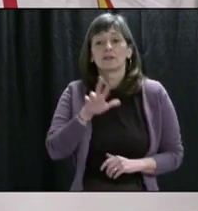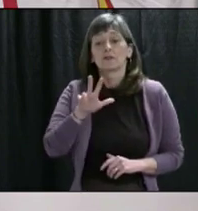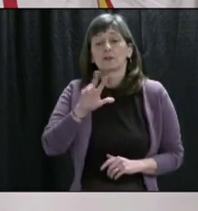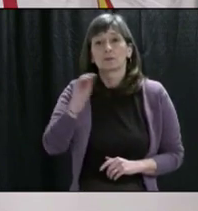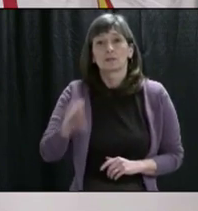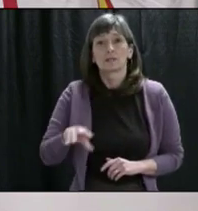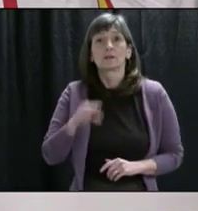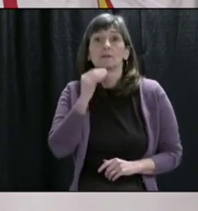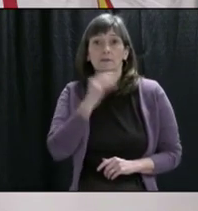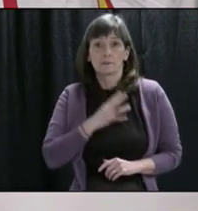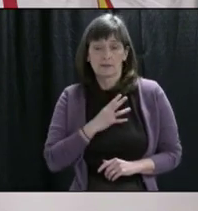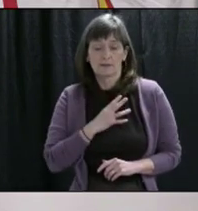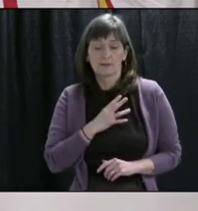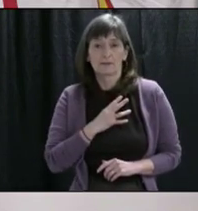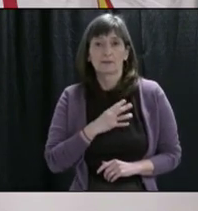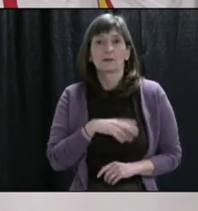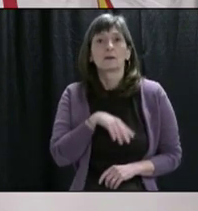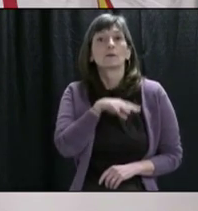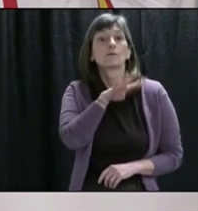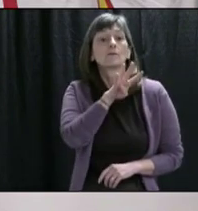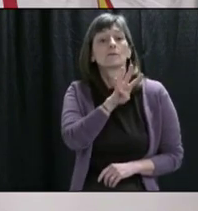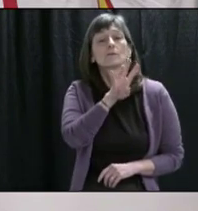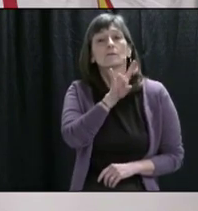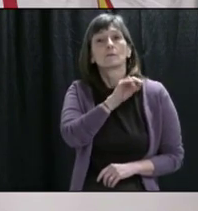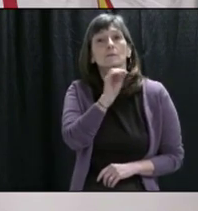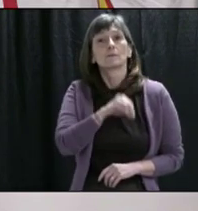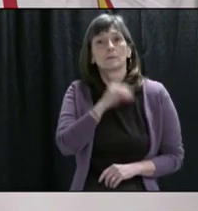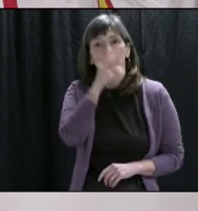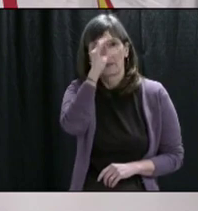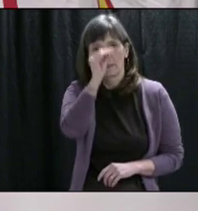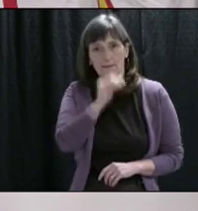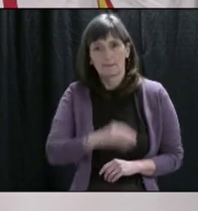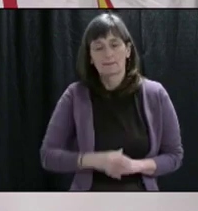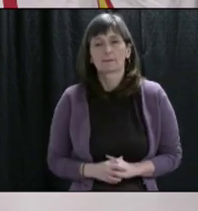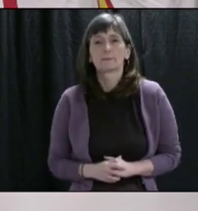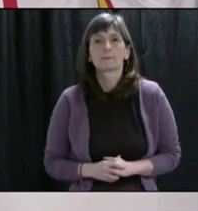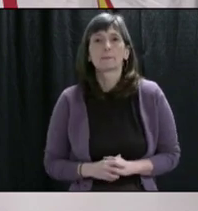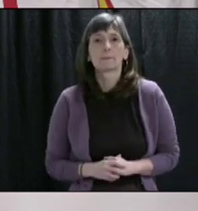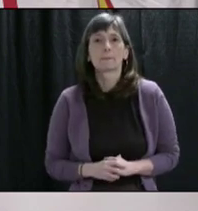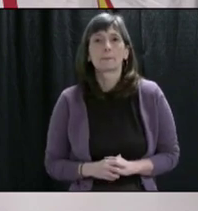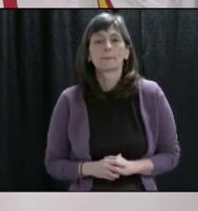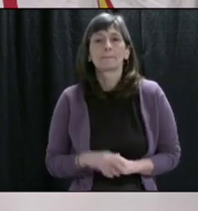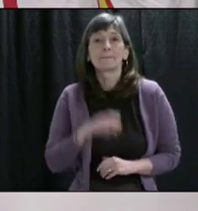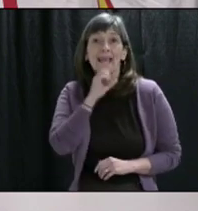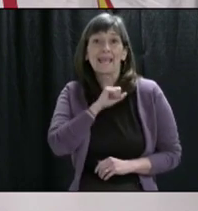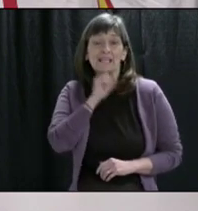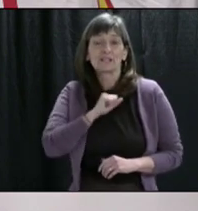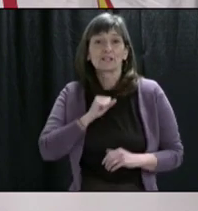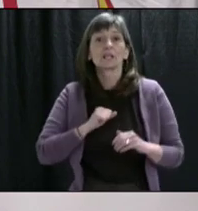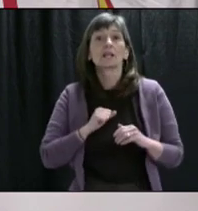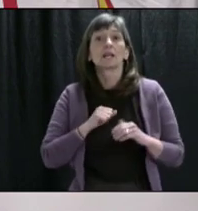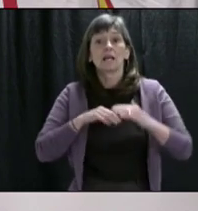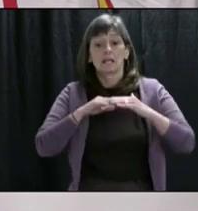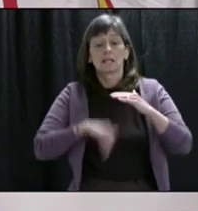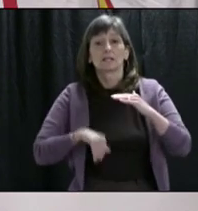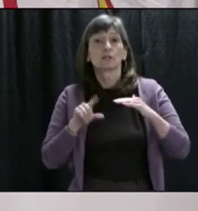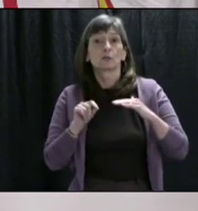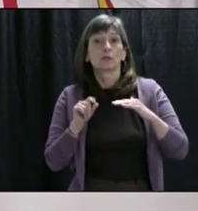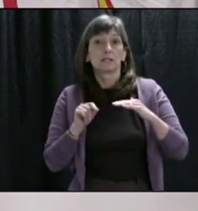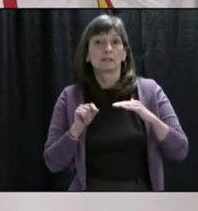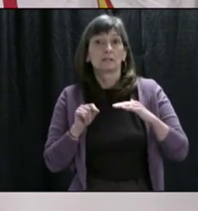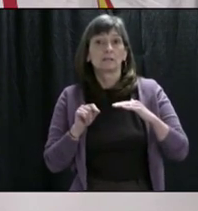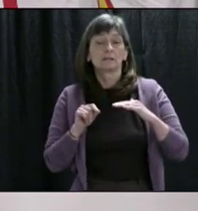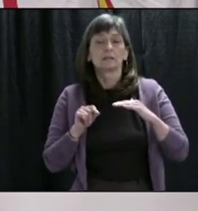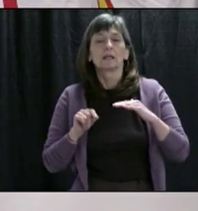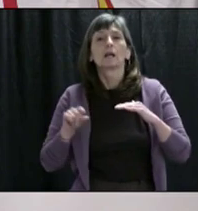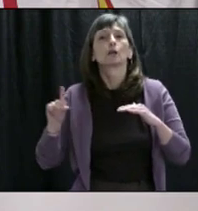are female, and 47% are male. By age, we have 20 people